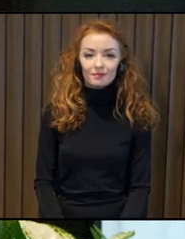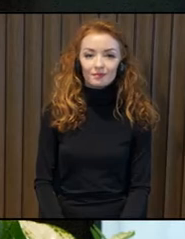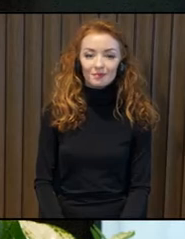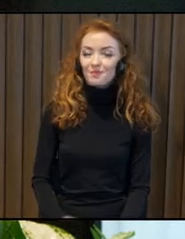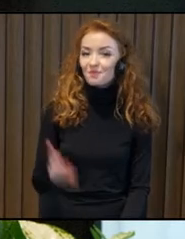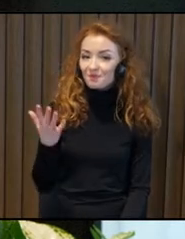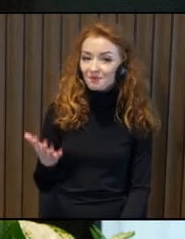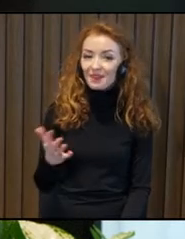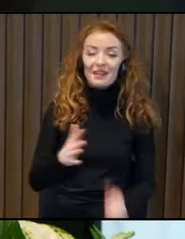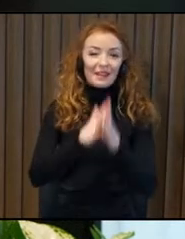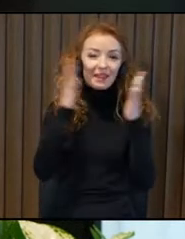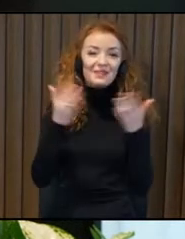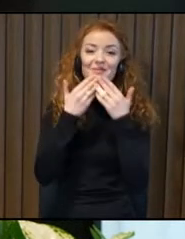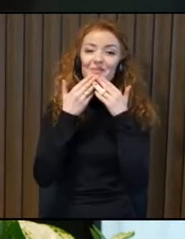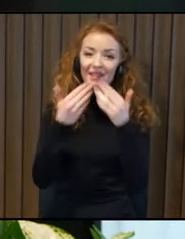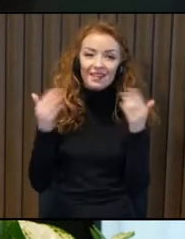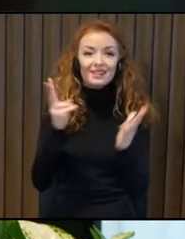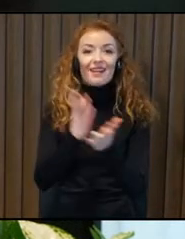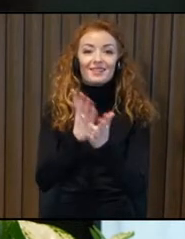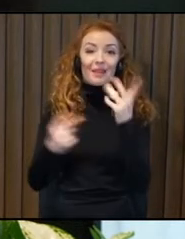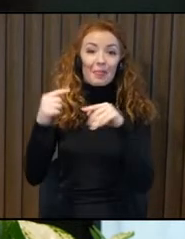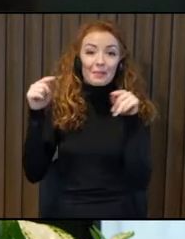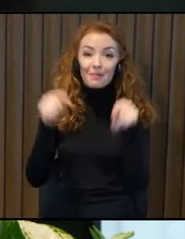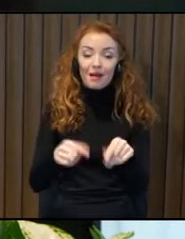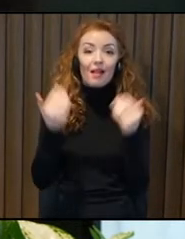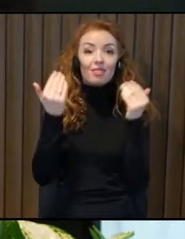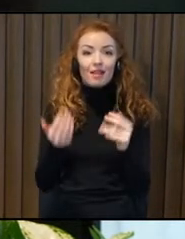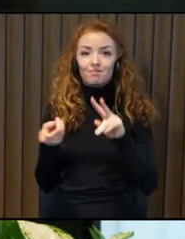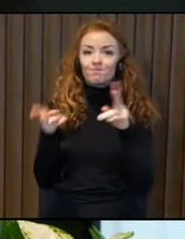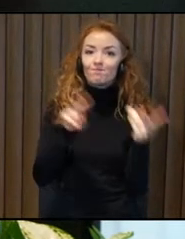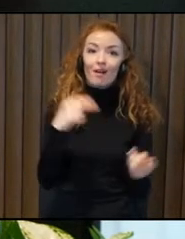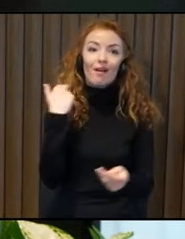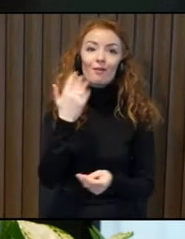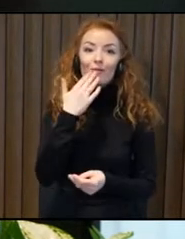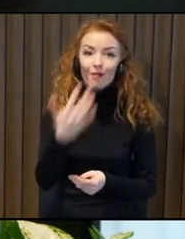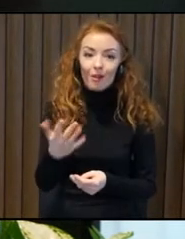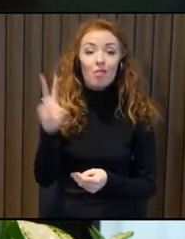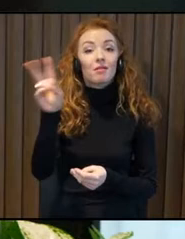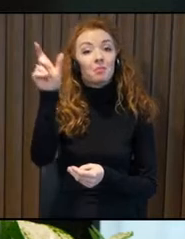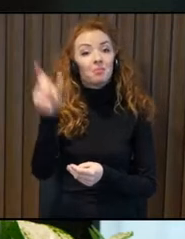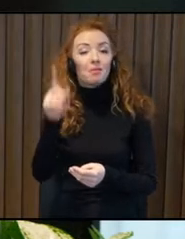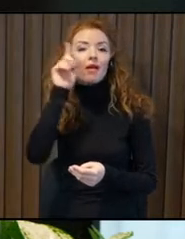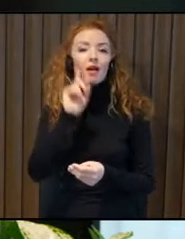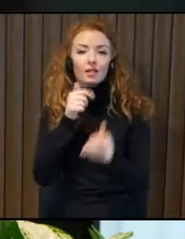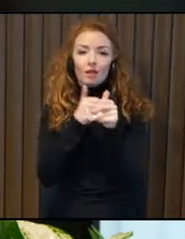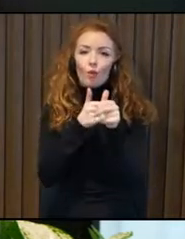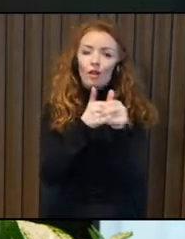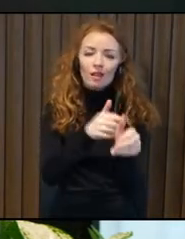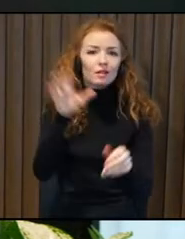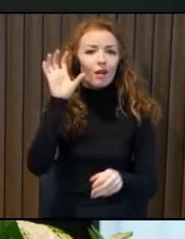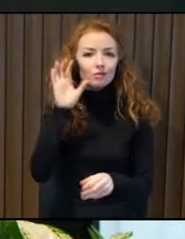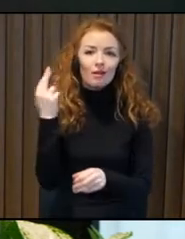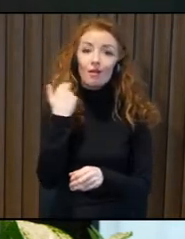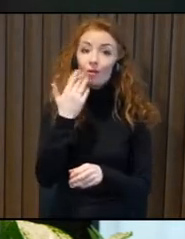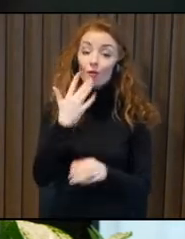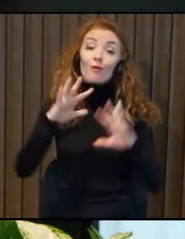Dear friends, you very much for returning. Now we will switch